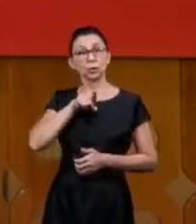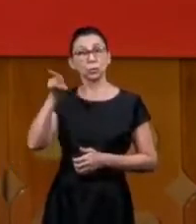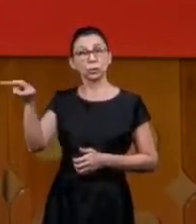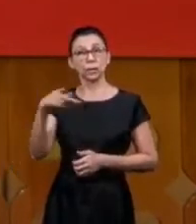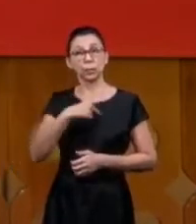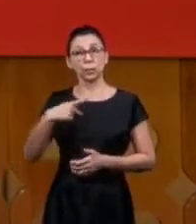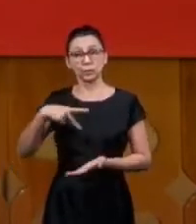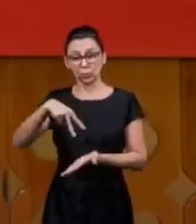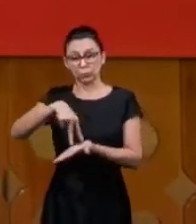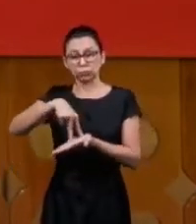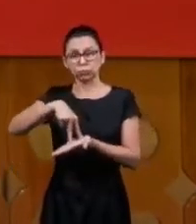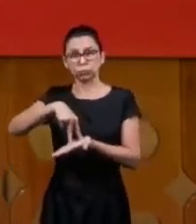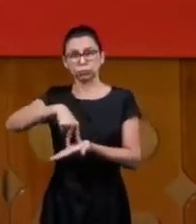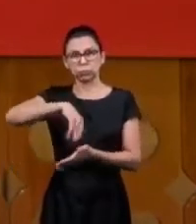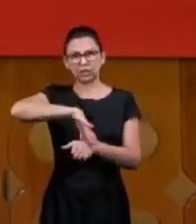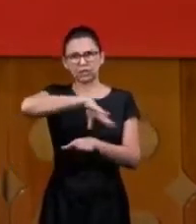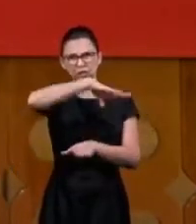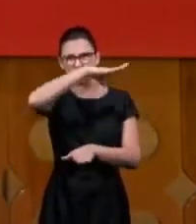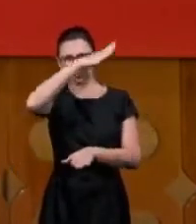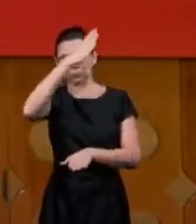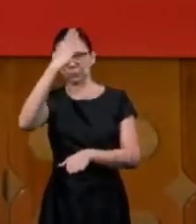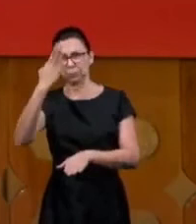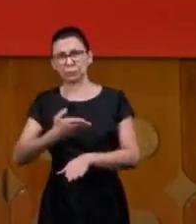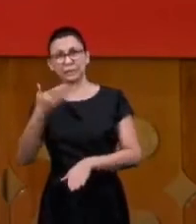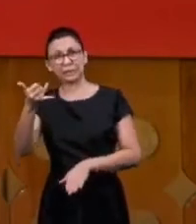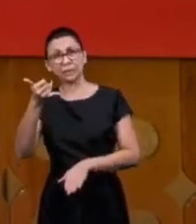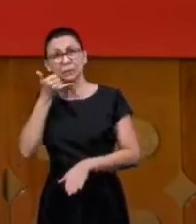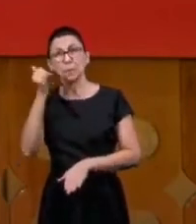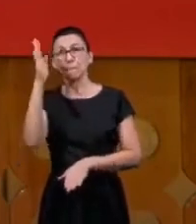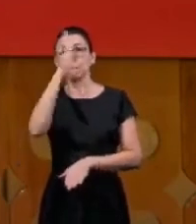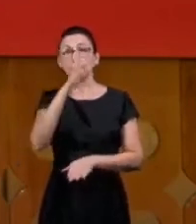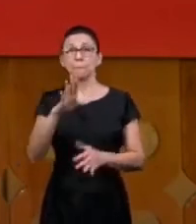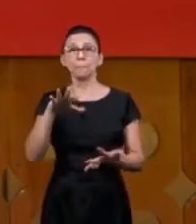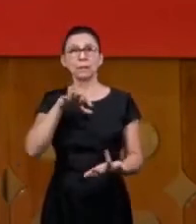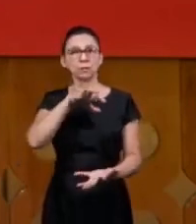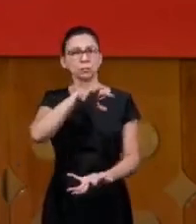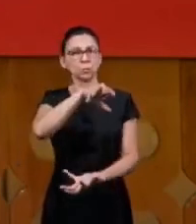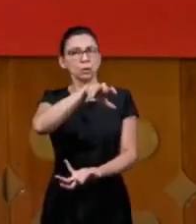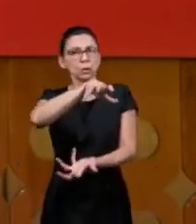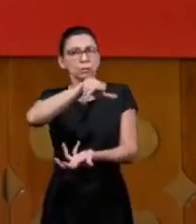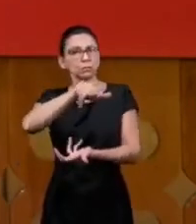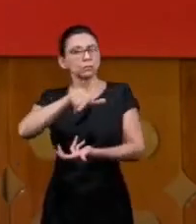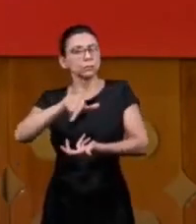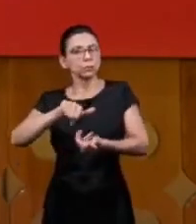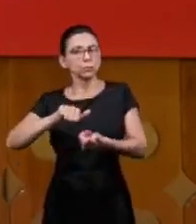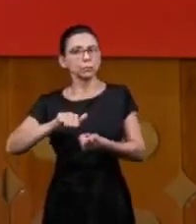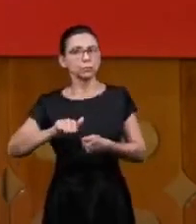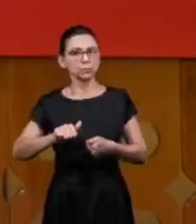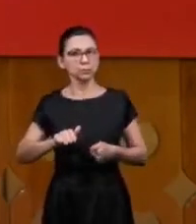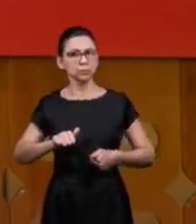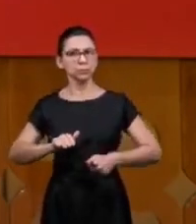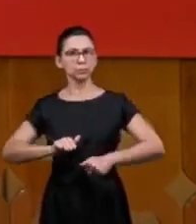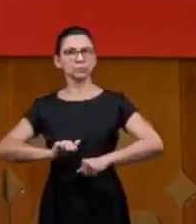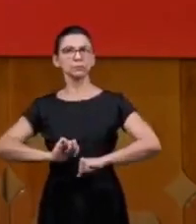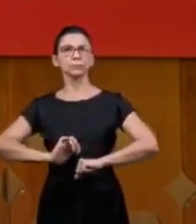working on 1-800 numbers 24 hours they're getting answers from around Brazil and around the world around the world